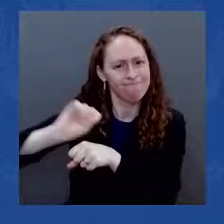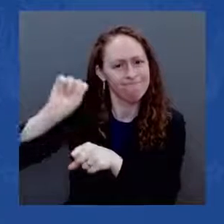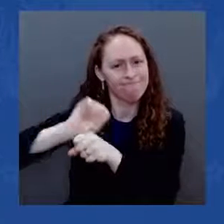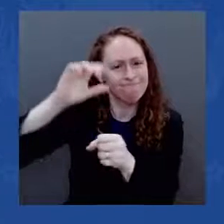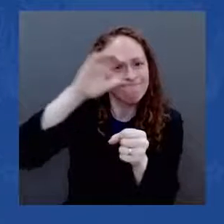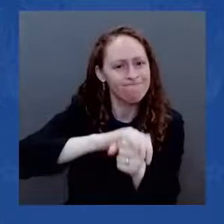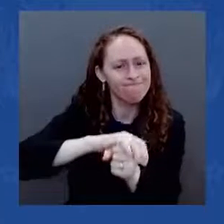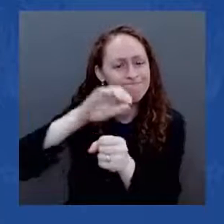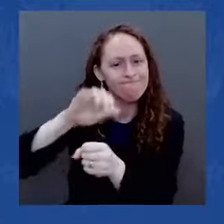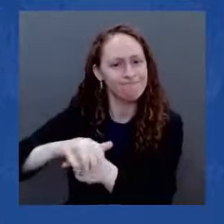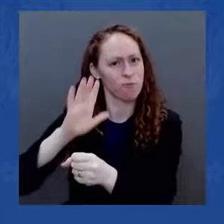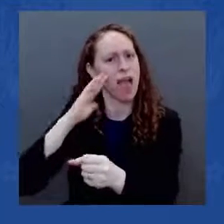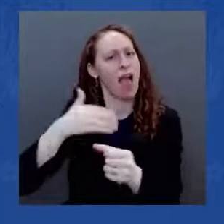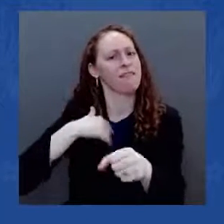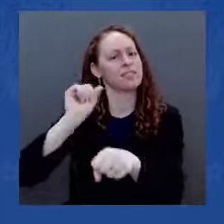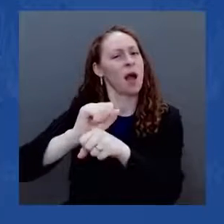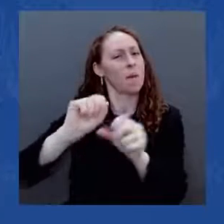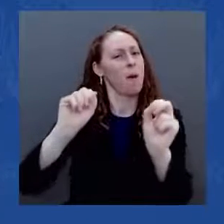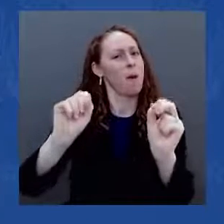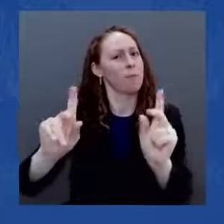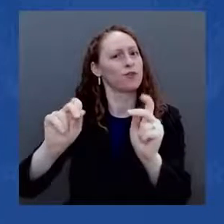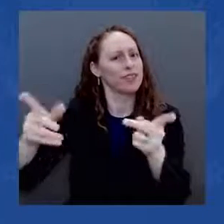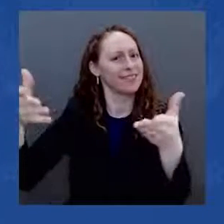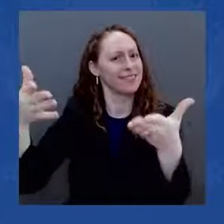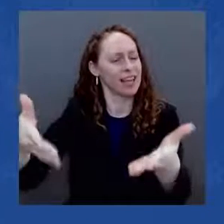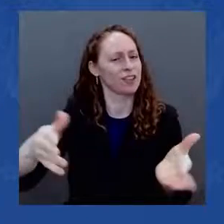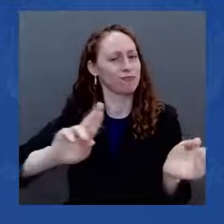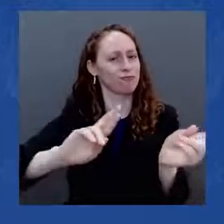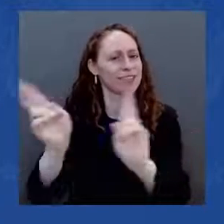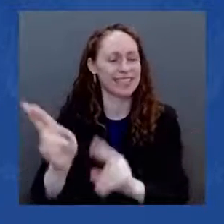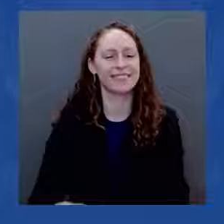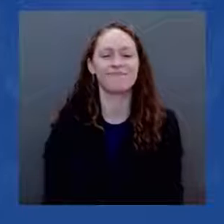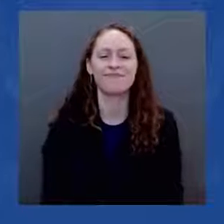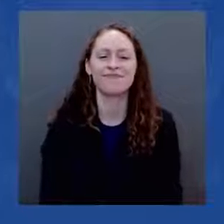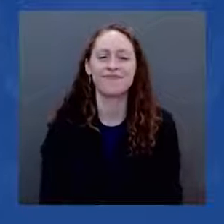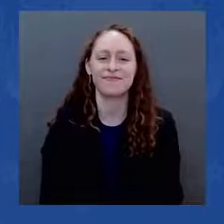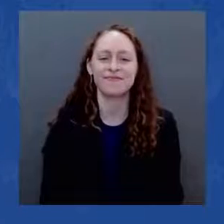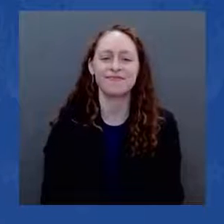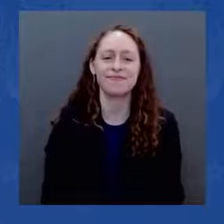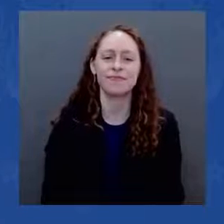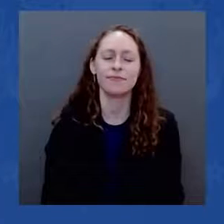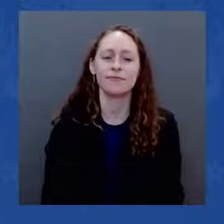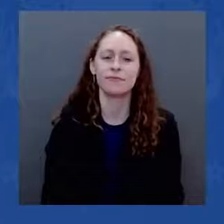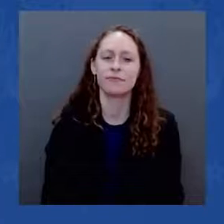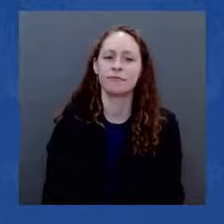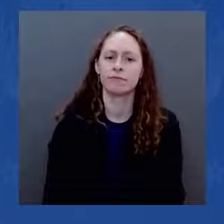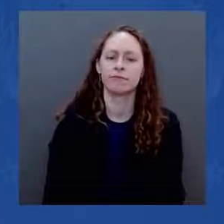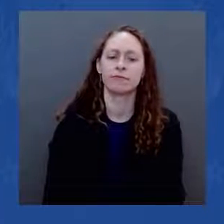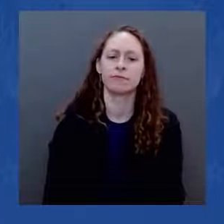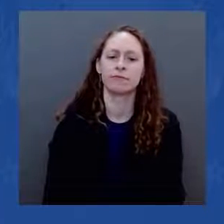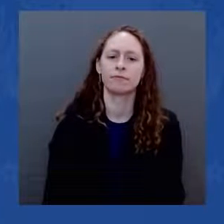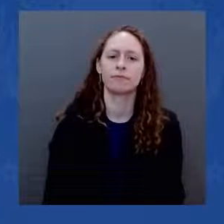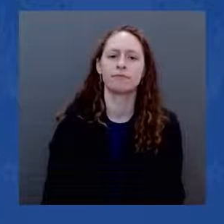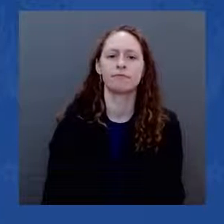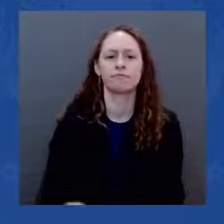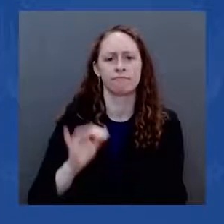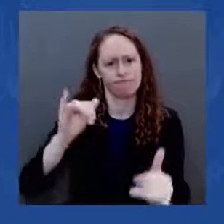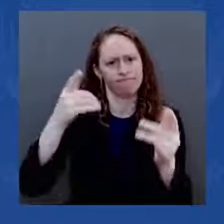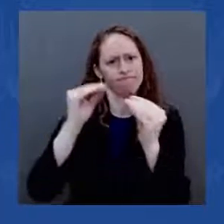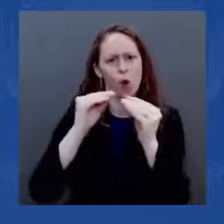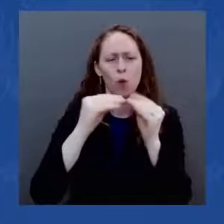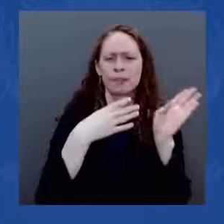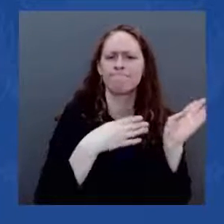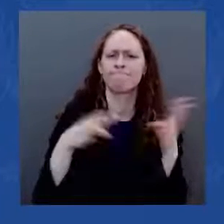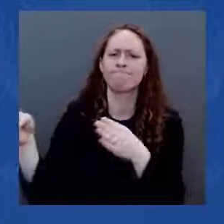carbon pollution-free electricity by 2035 is with wind energy. I visited one of the renewable energy labs in Colorado